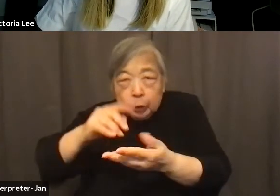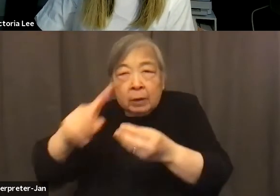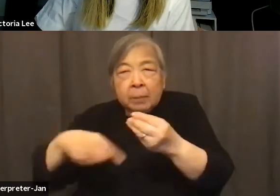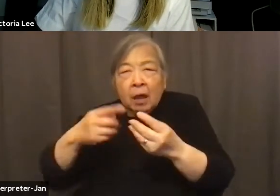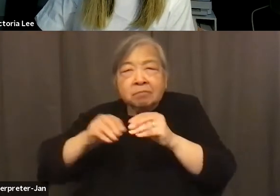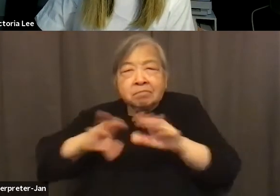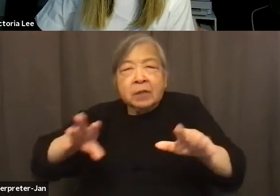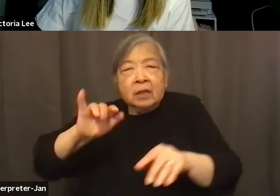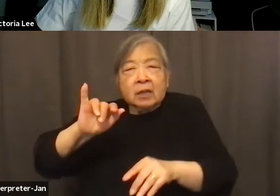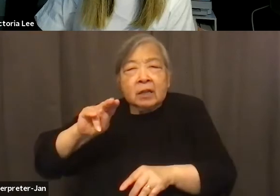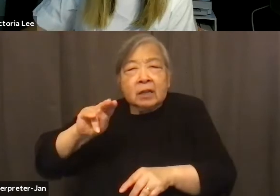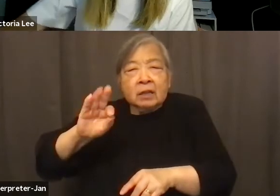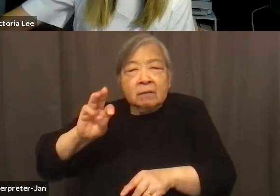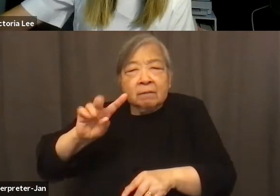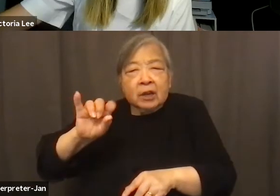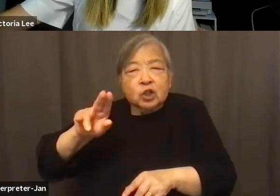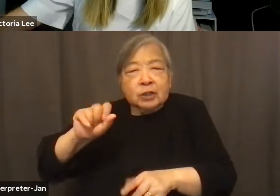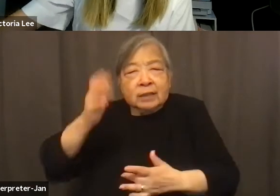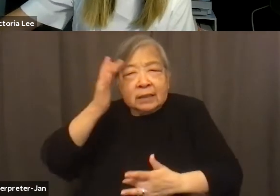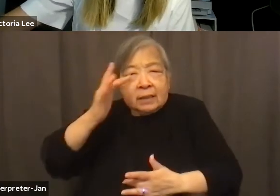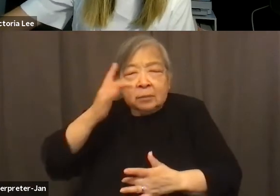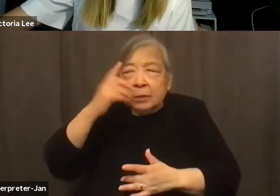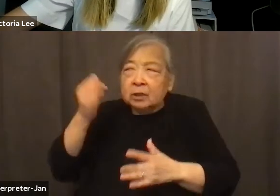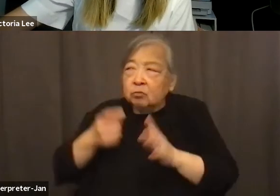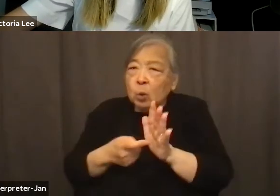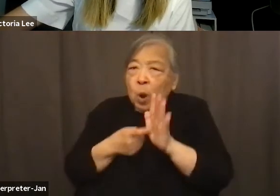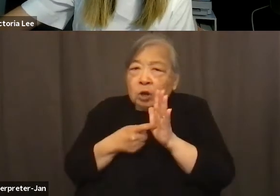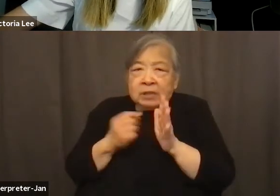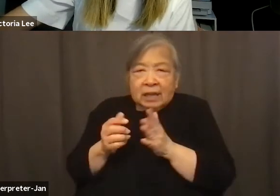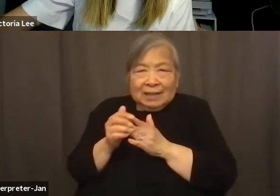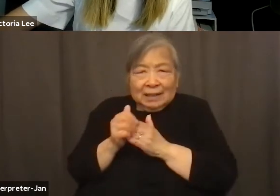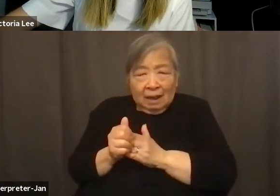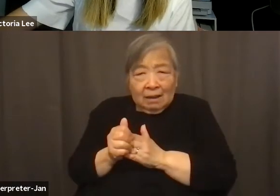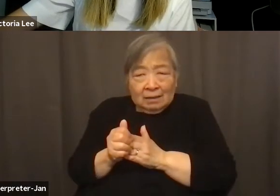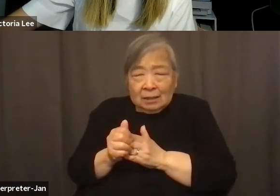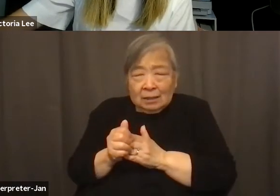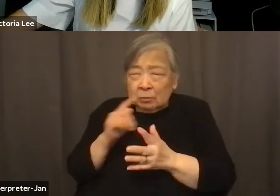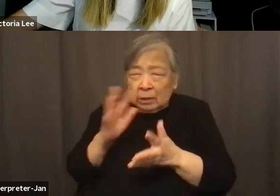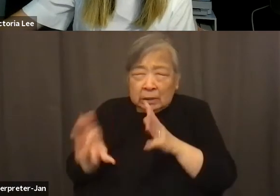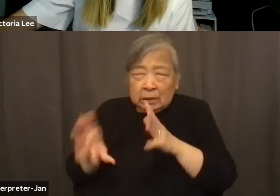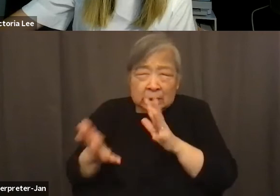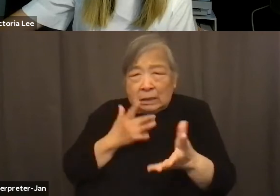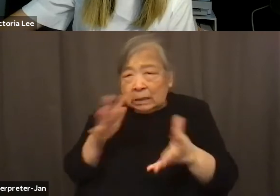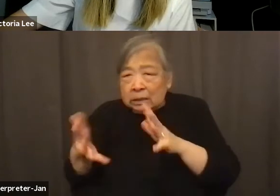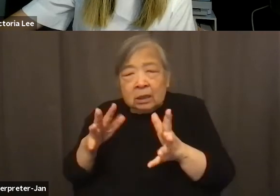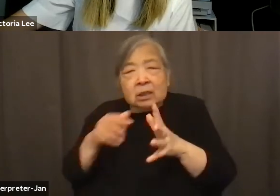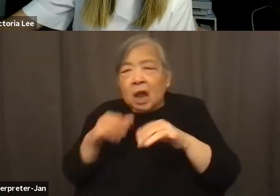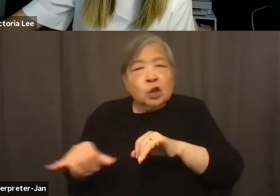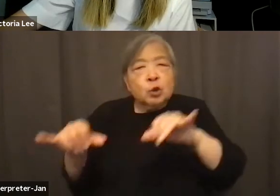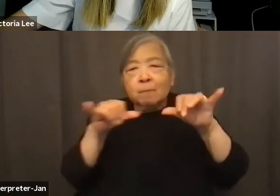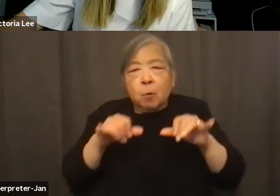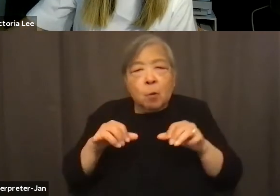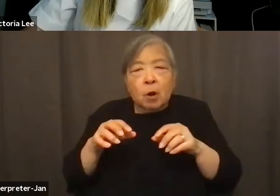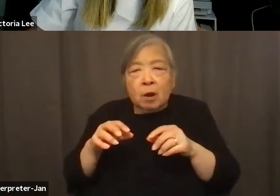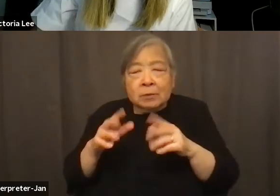requirements and, and, and guidance has been so sporadic, and not uniform and standard